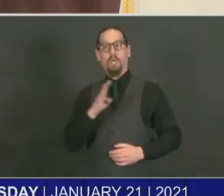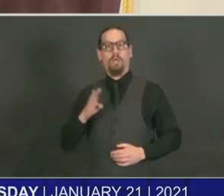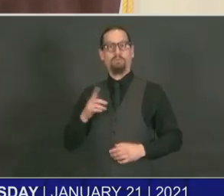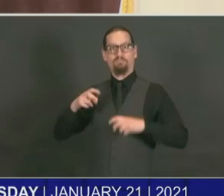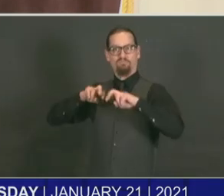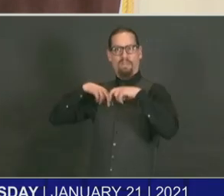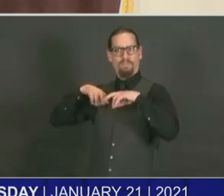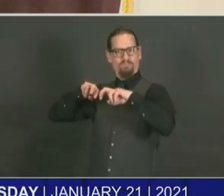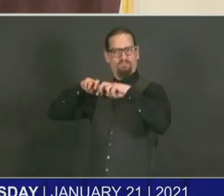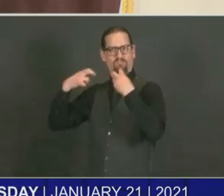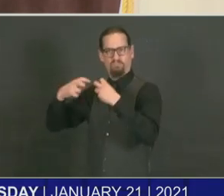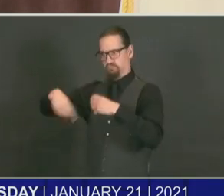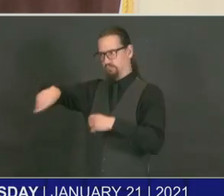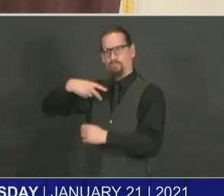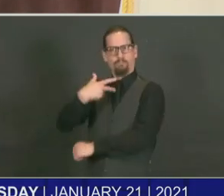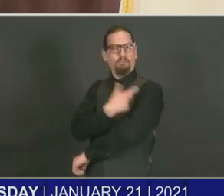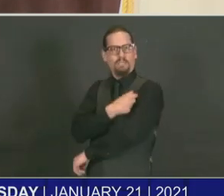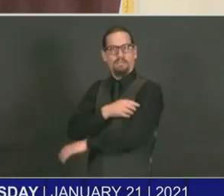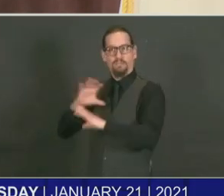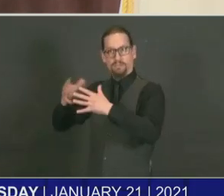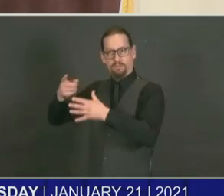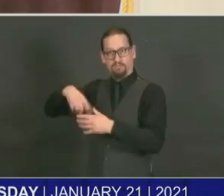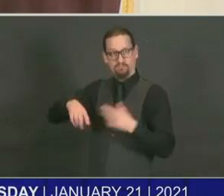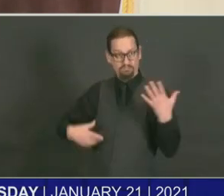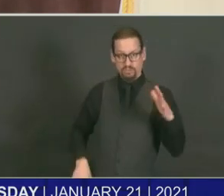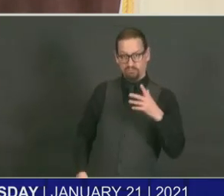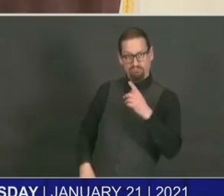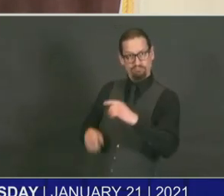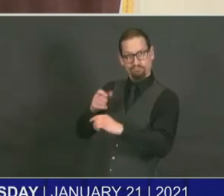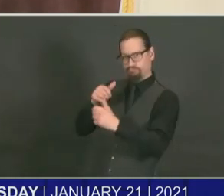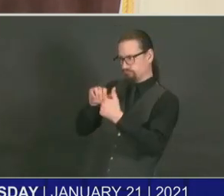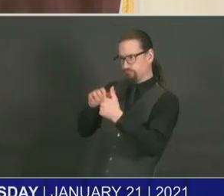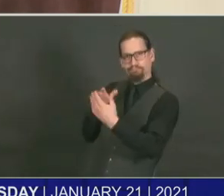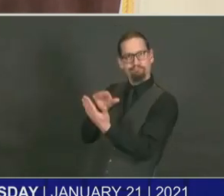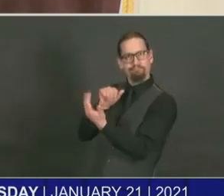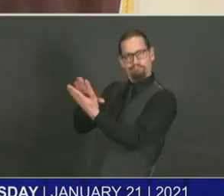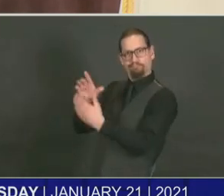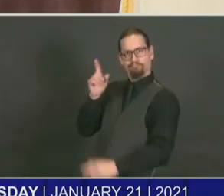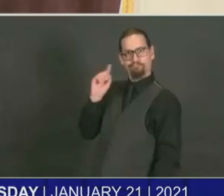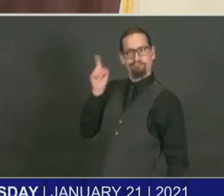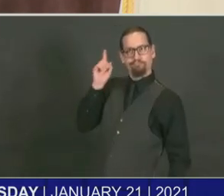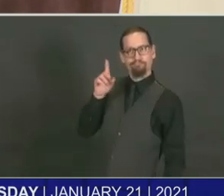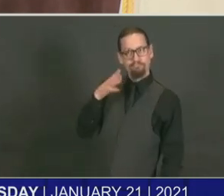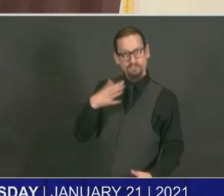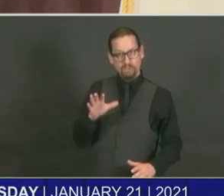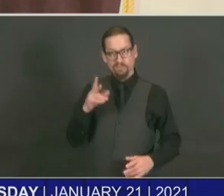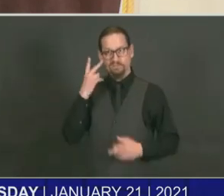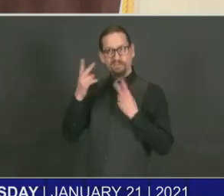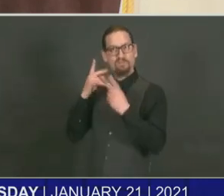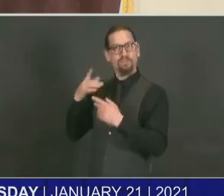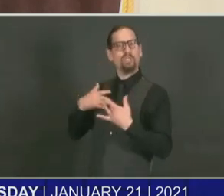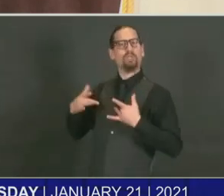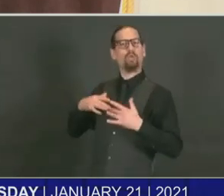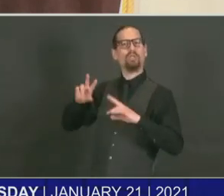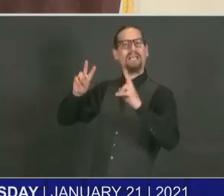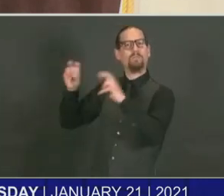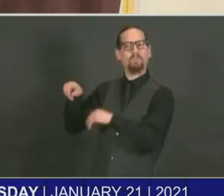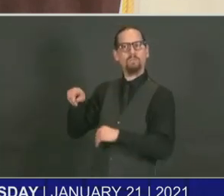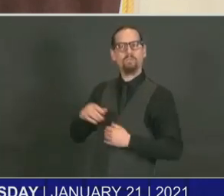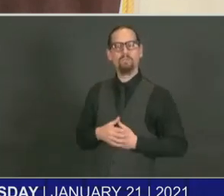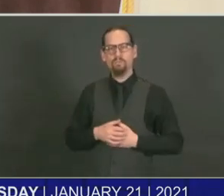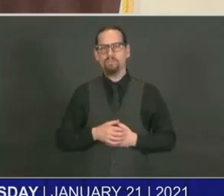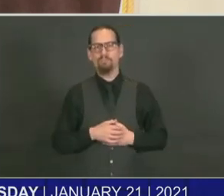any changes on its rollout based on the concerns of the attorney general? Yes, we have spoken. We